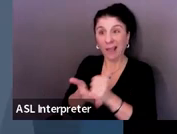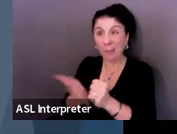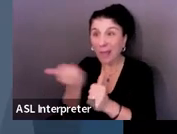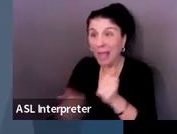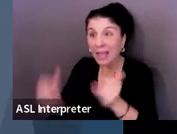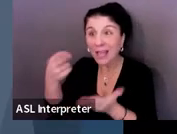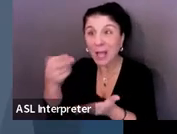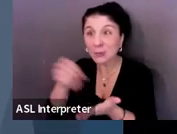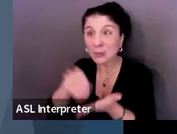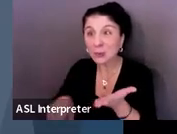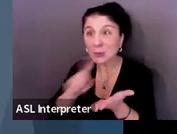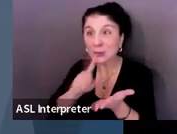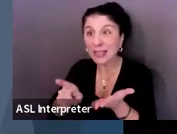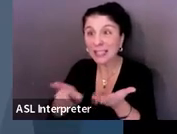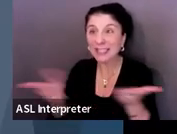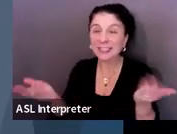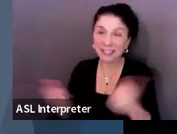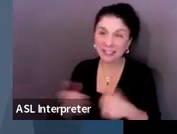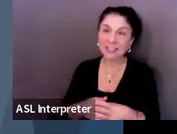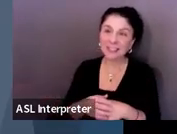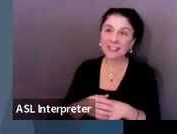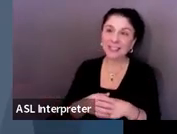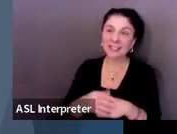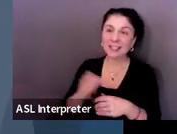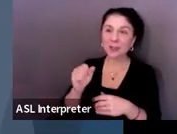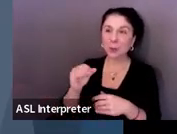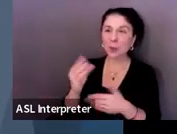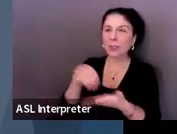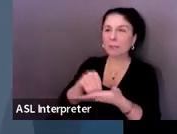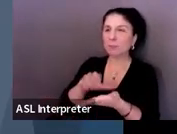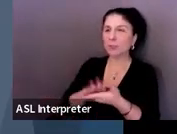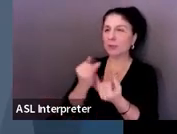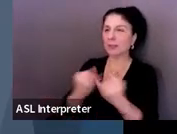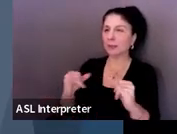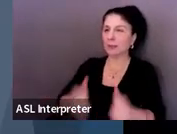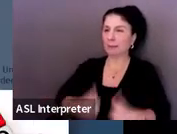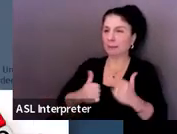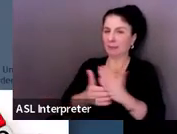usually something you can find to put for an independent living skill there.